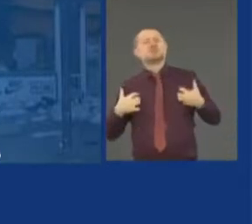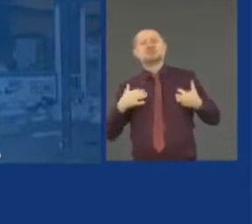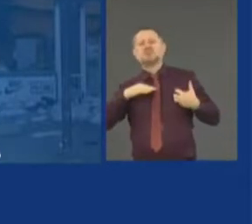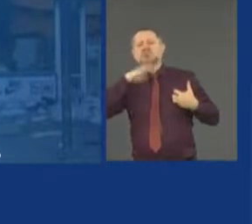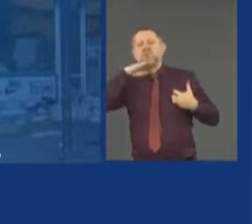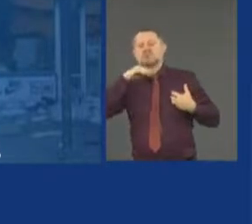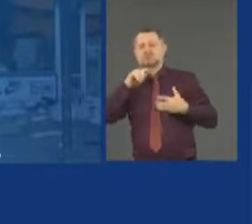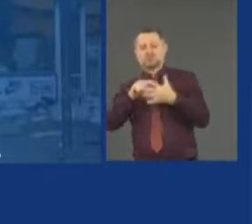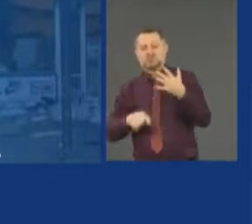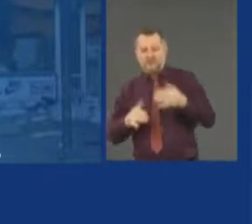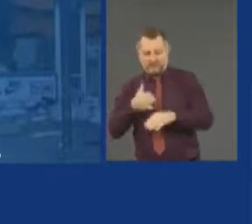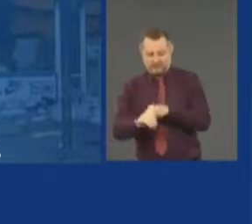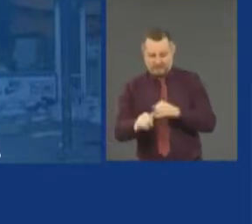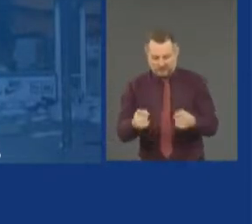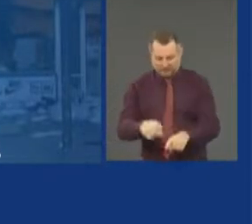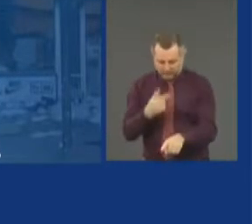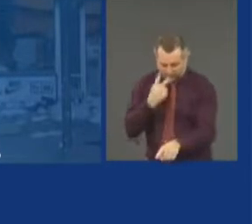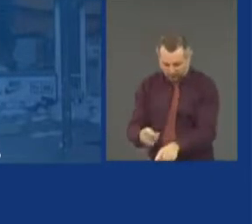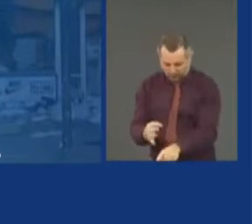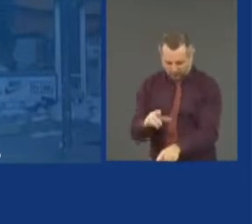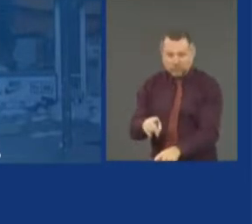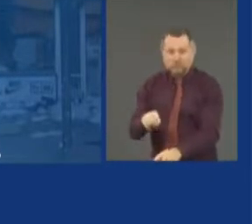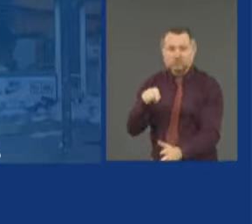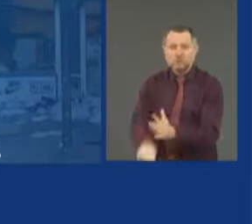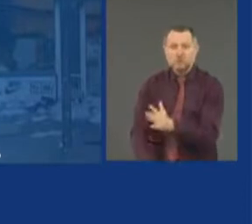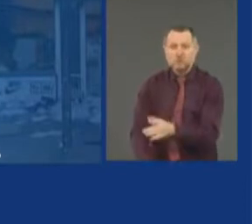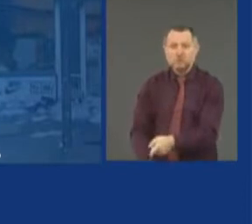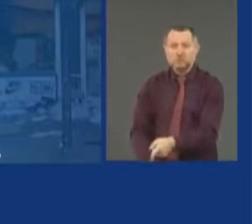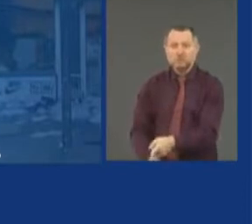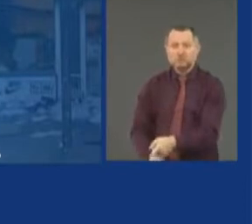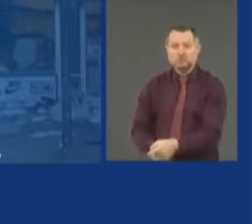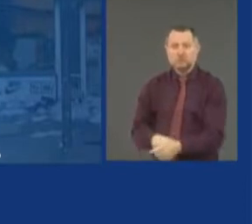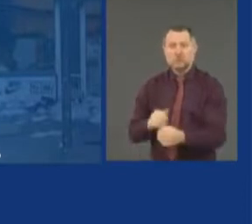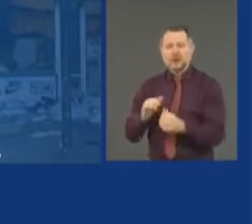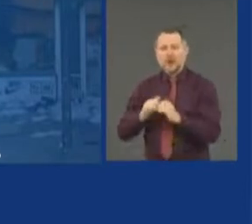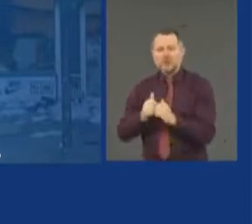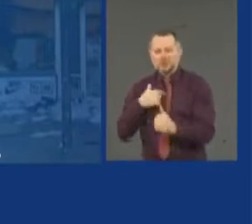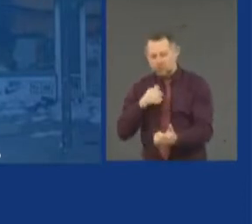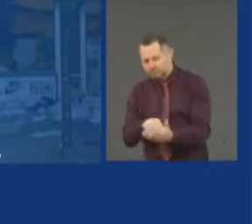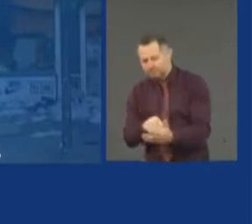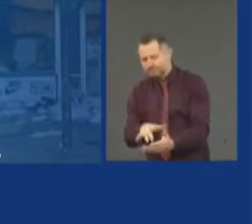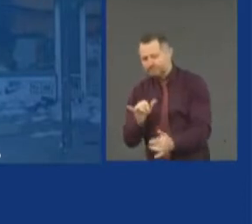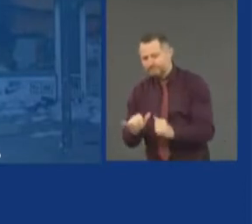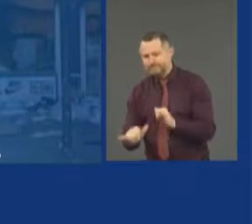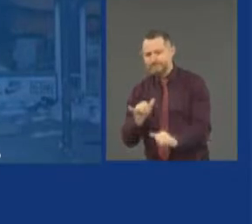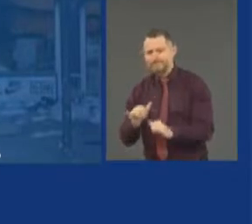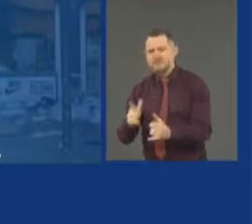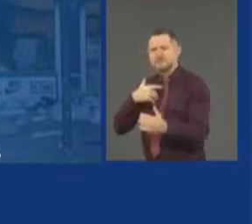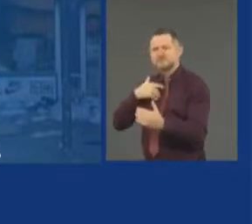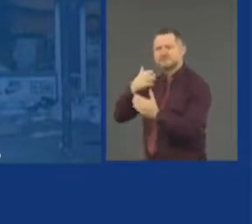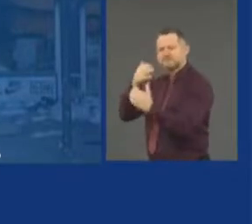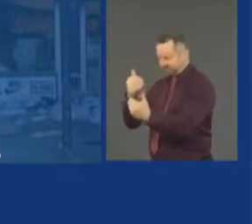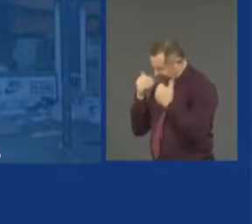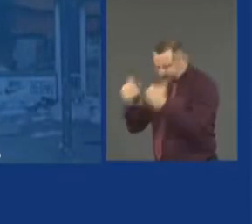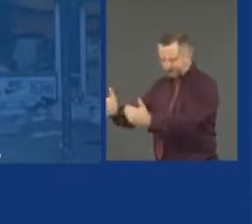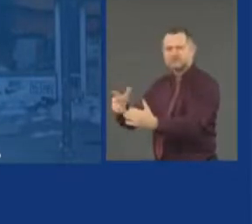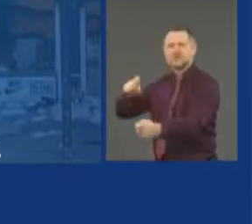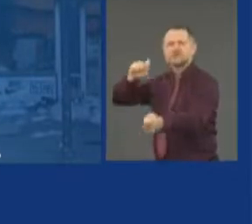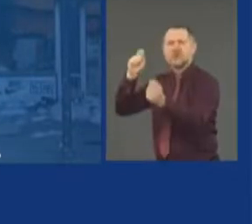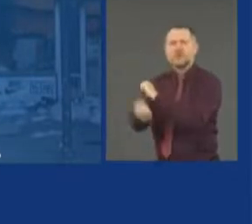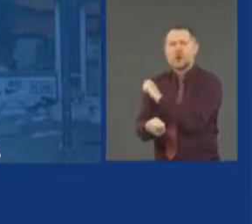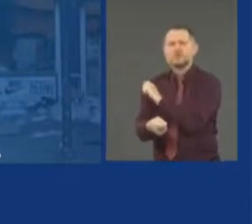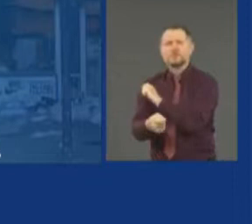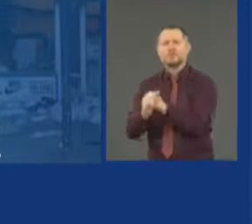and how do we learn and move forward and reform. And that's what the protesters are talking about. And that